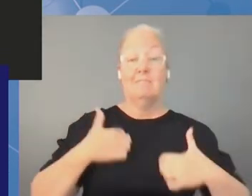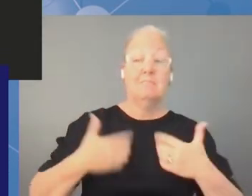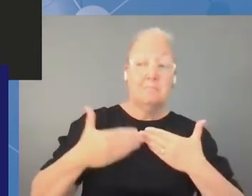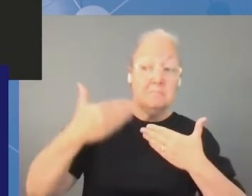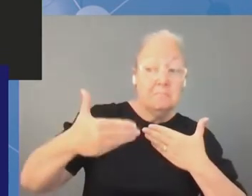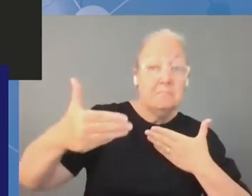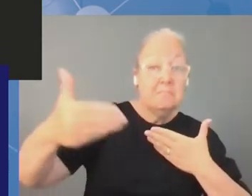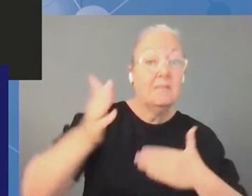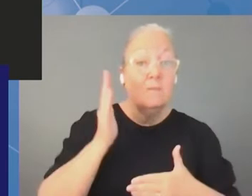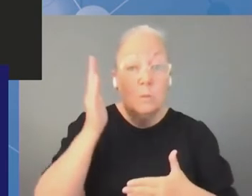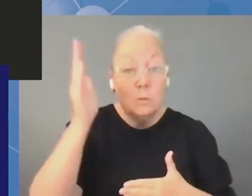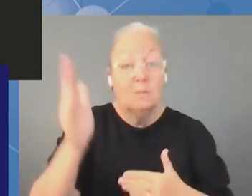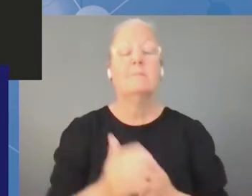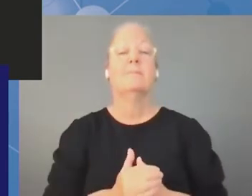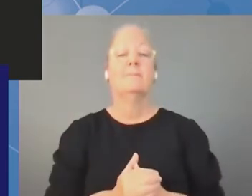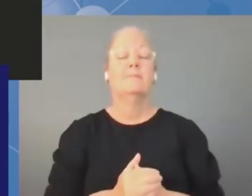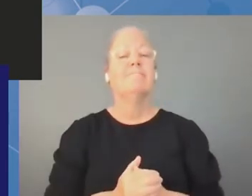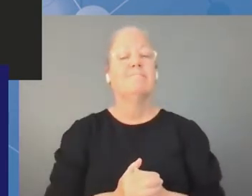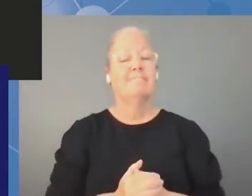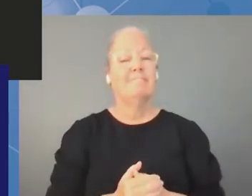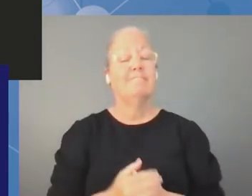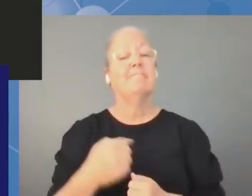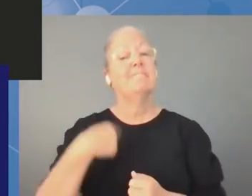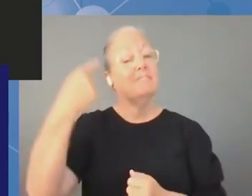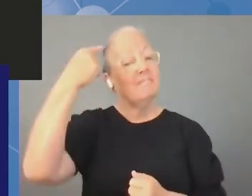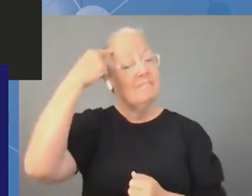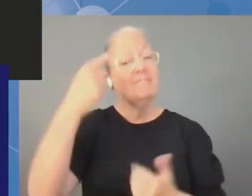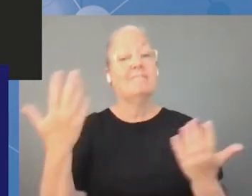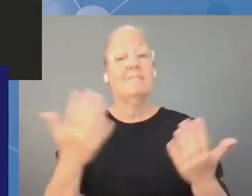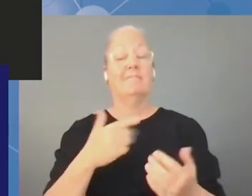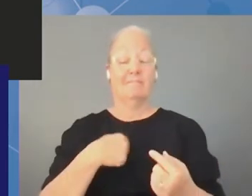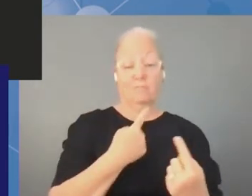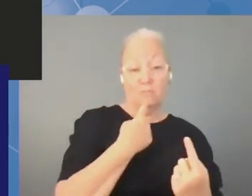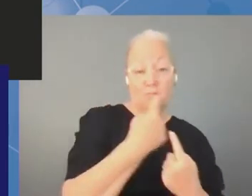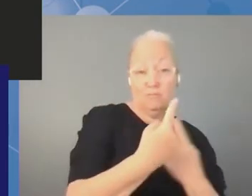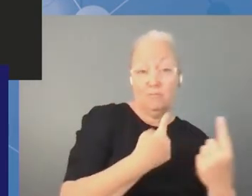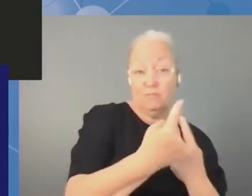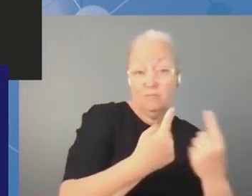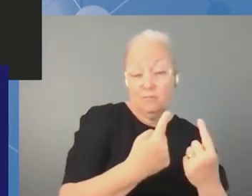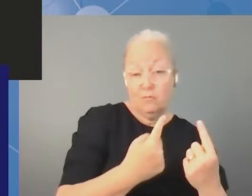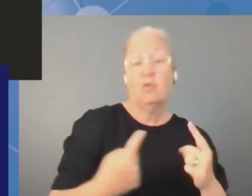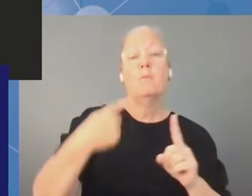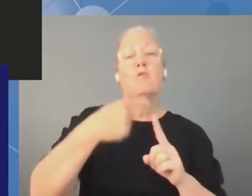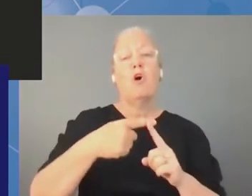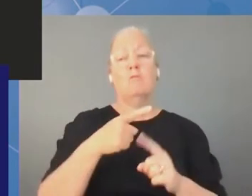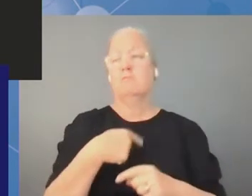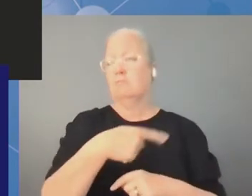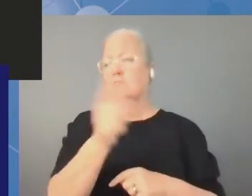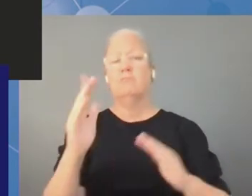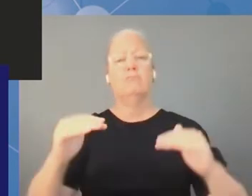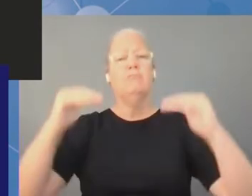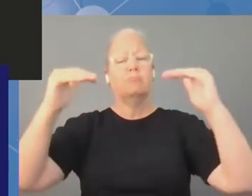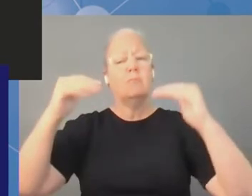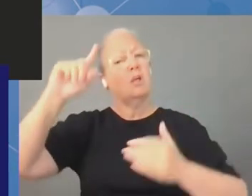bridging uh the gap between our discussions and the decision making levels especially